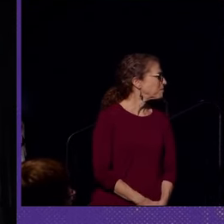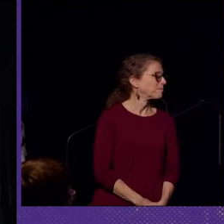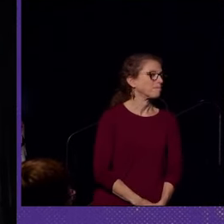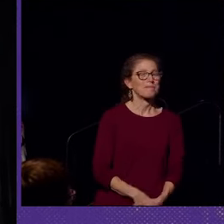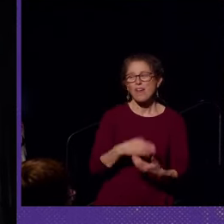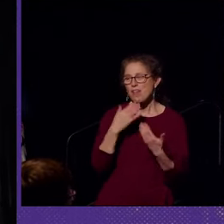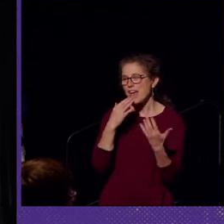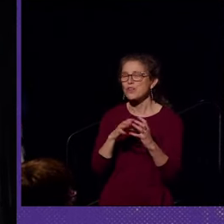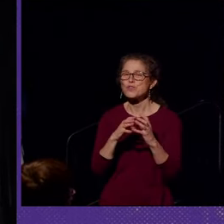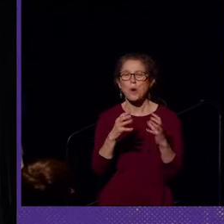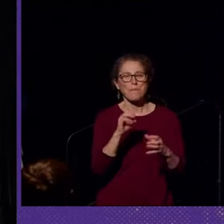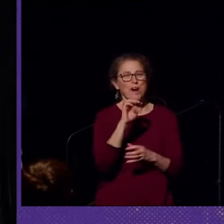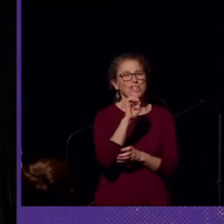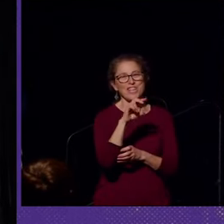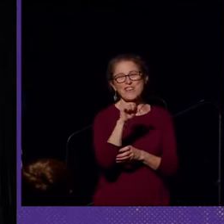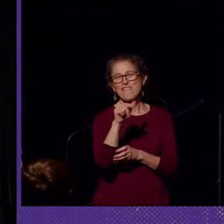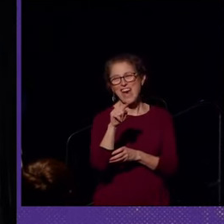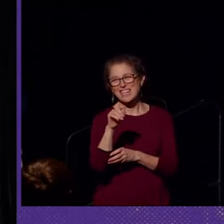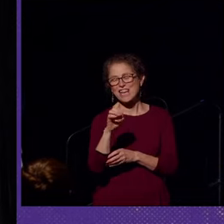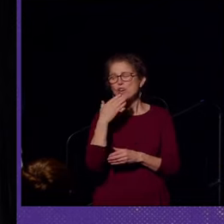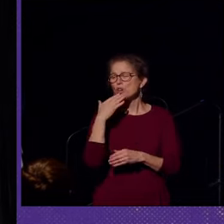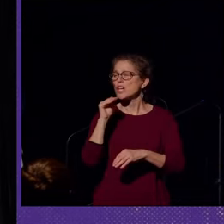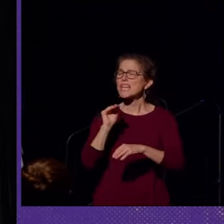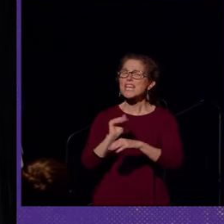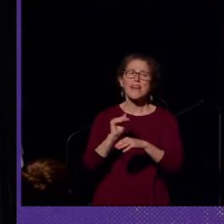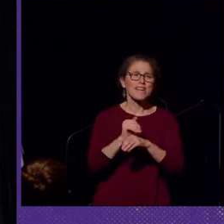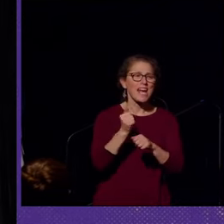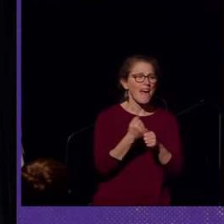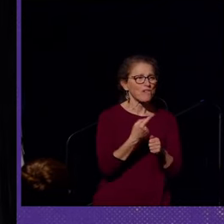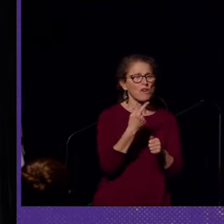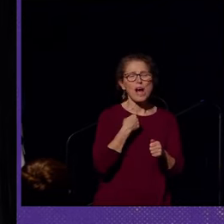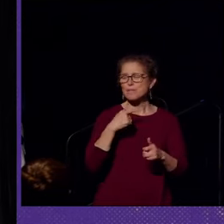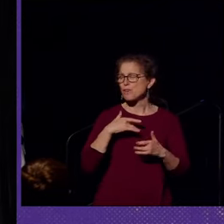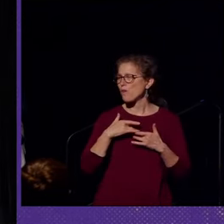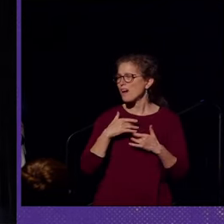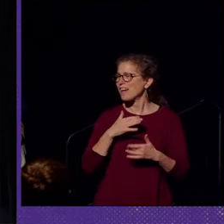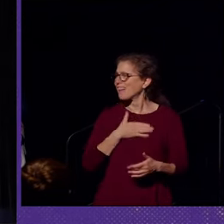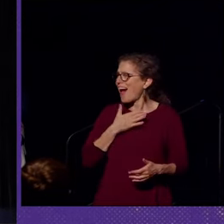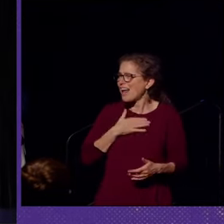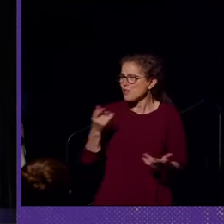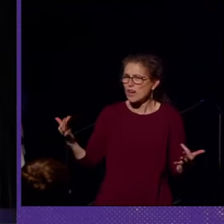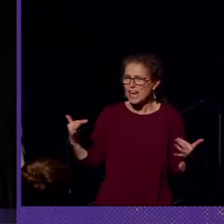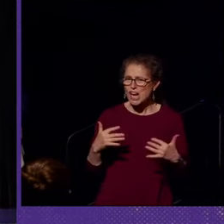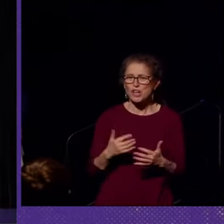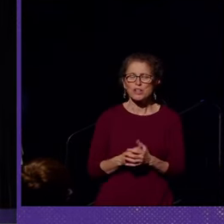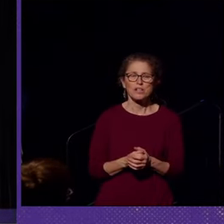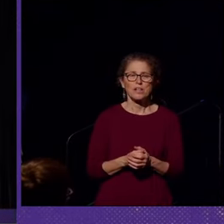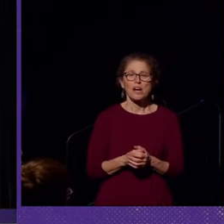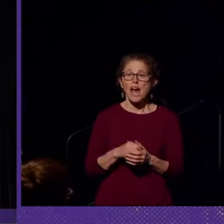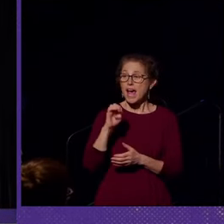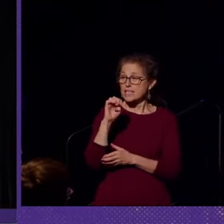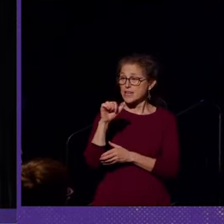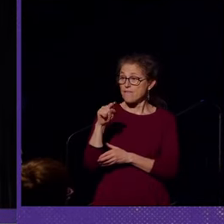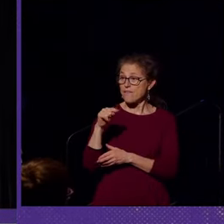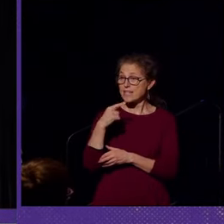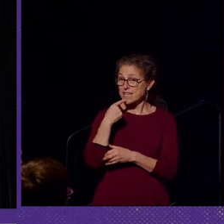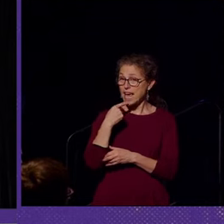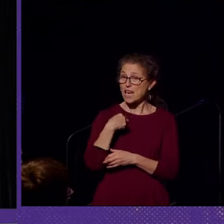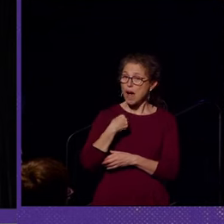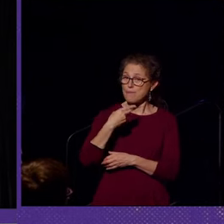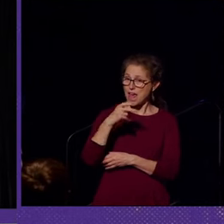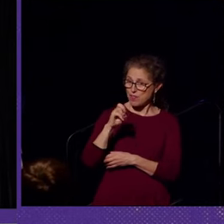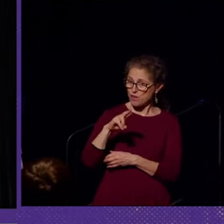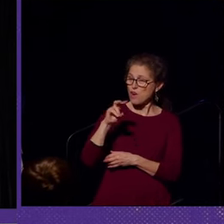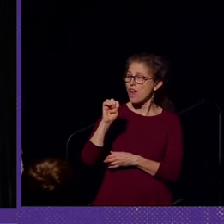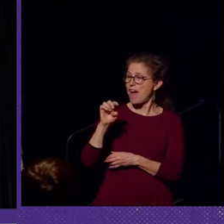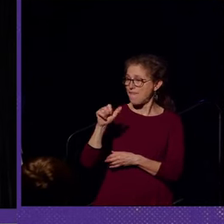Thank you so much, Yvette. Well, good evening, everyone. I'm so glad that you're here. As Yvette said, I am Heather